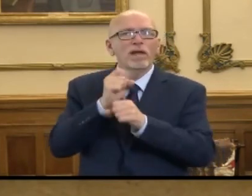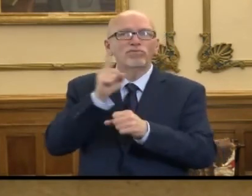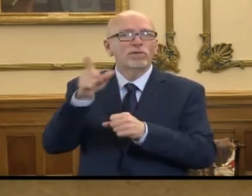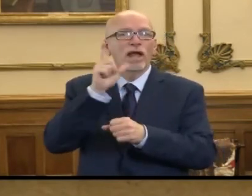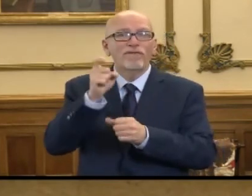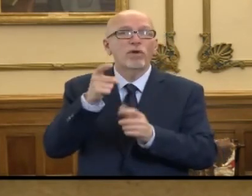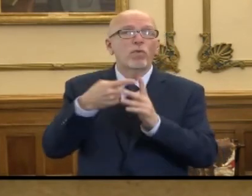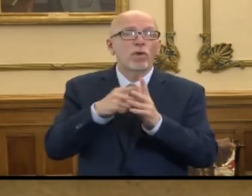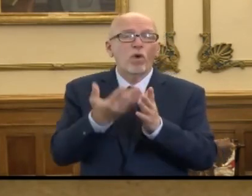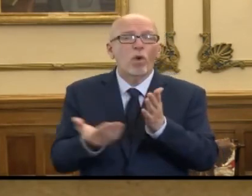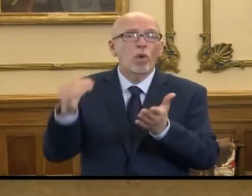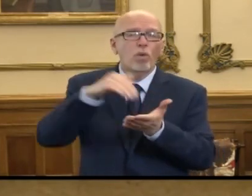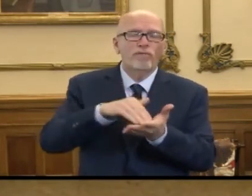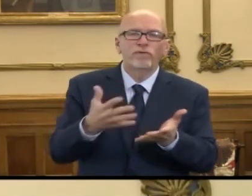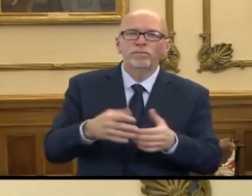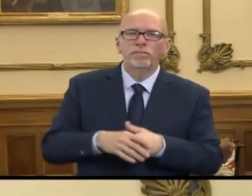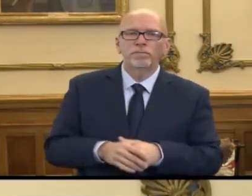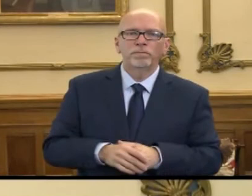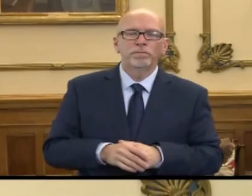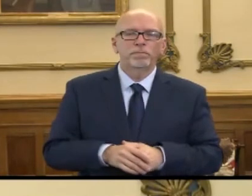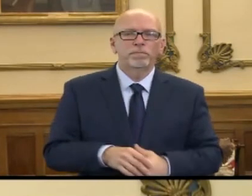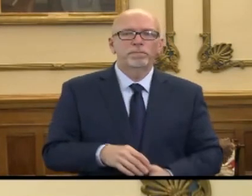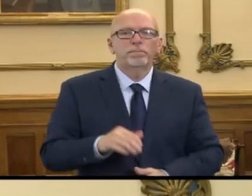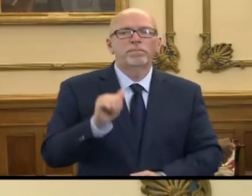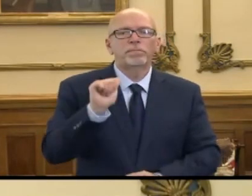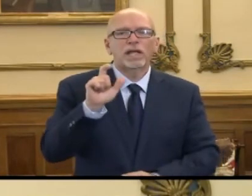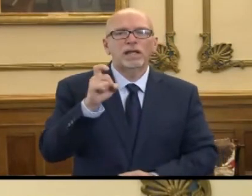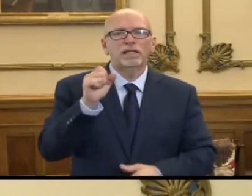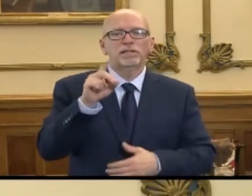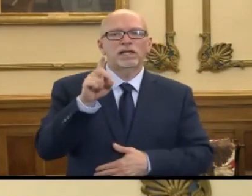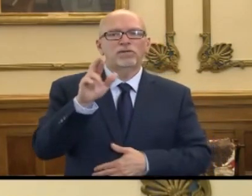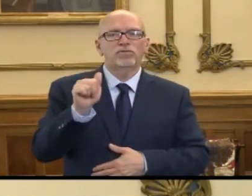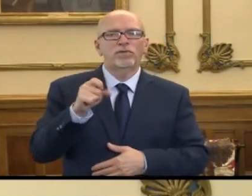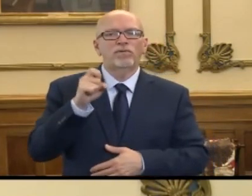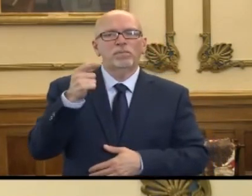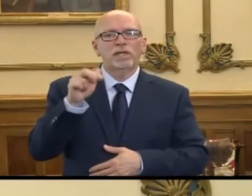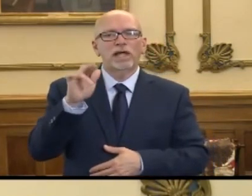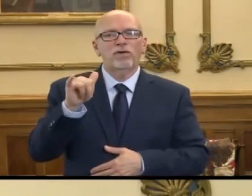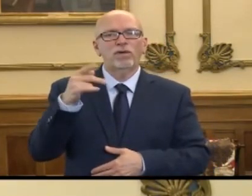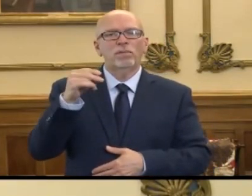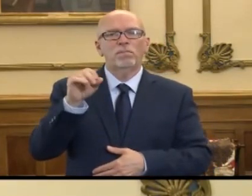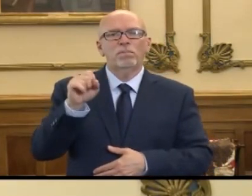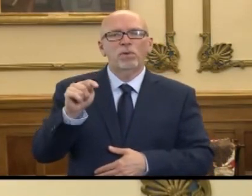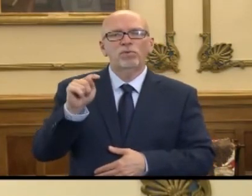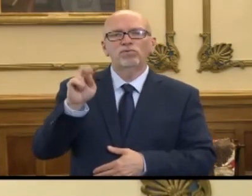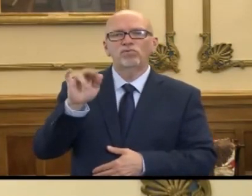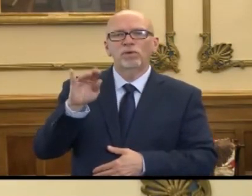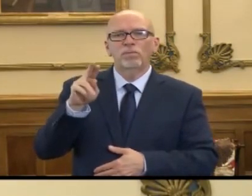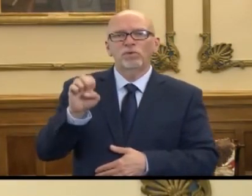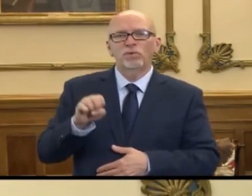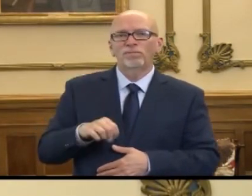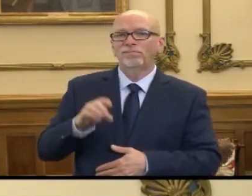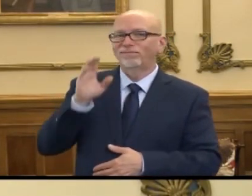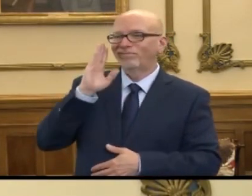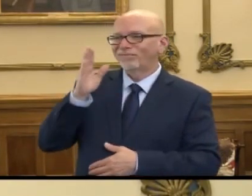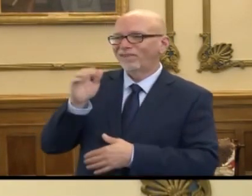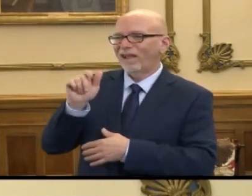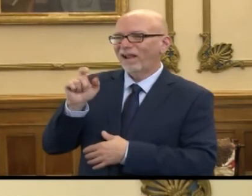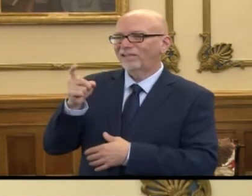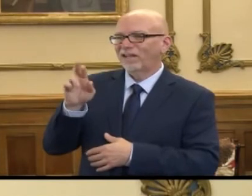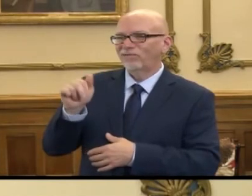reapply. Alexandra, the Gary Post-Tribune. Good afternoon, Alexandra.